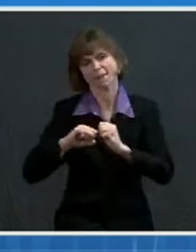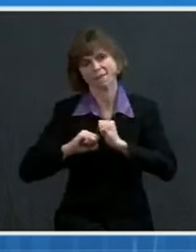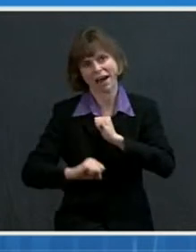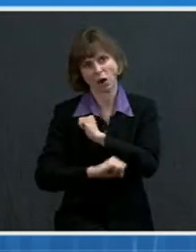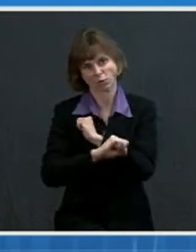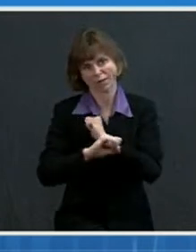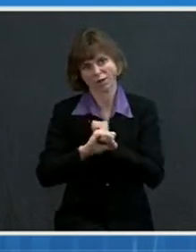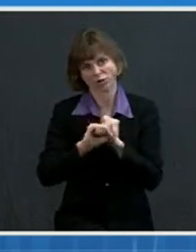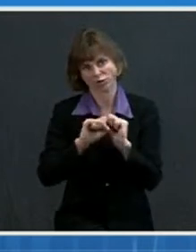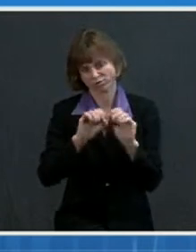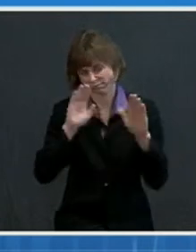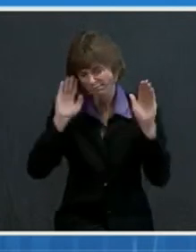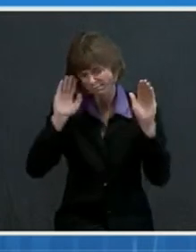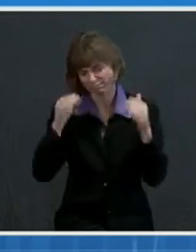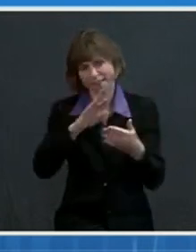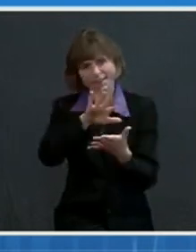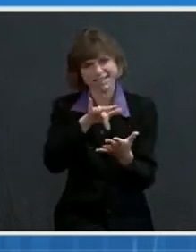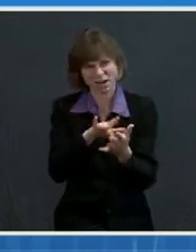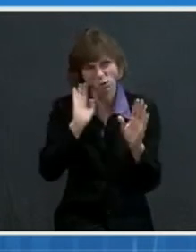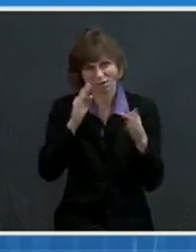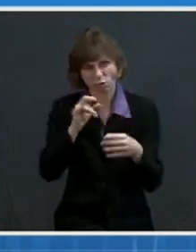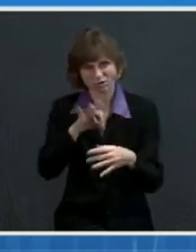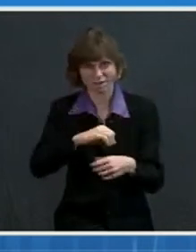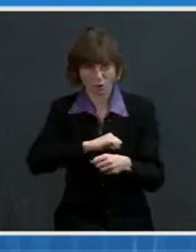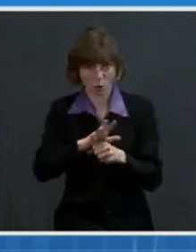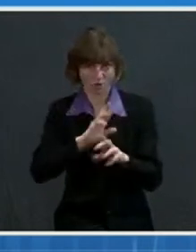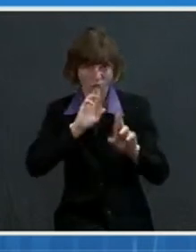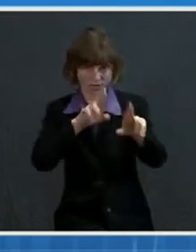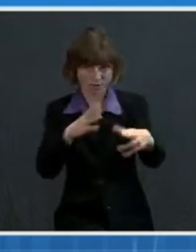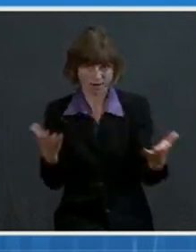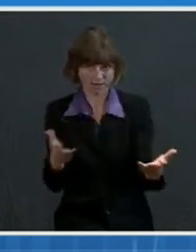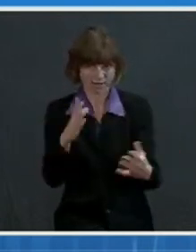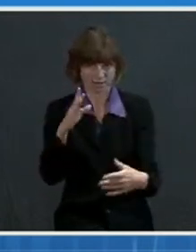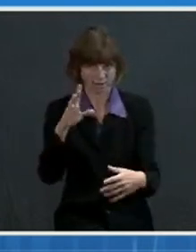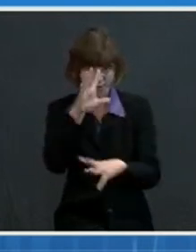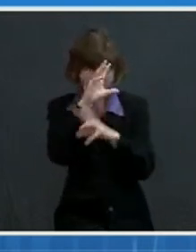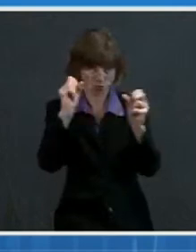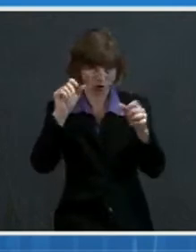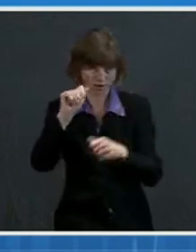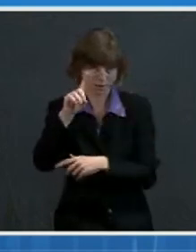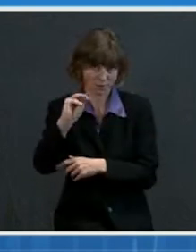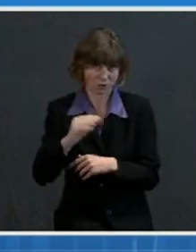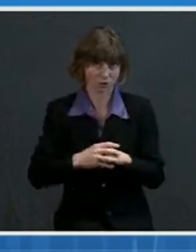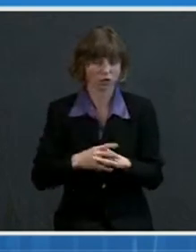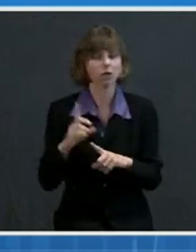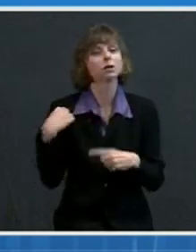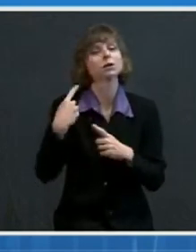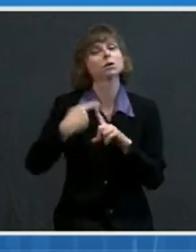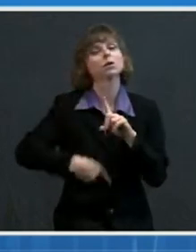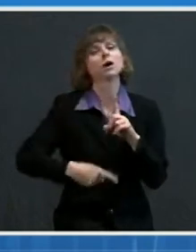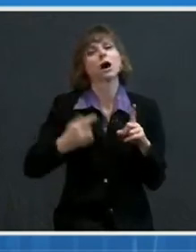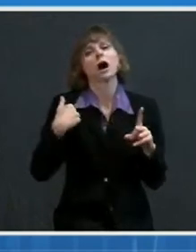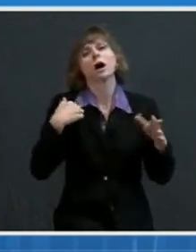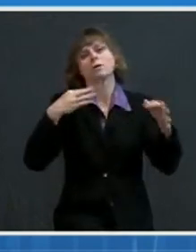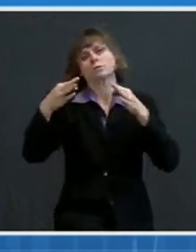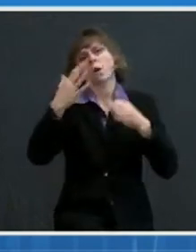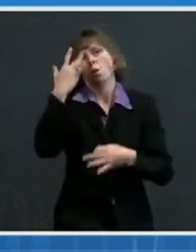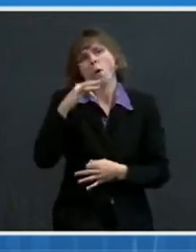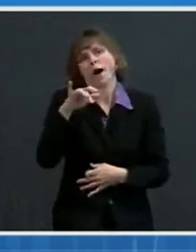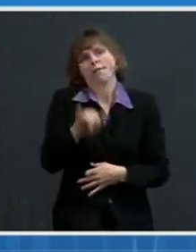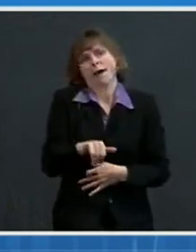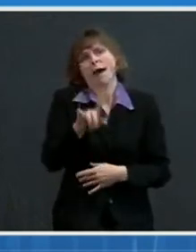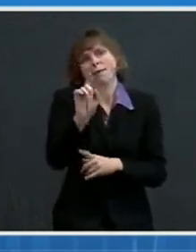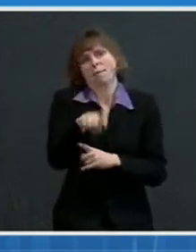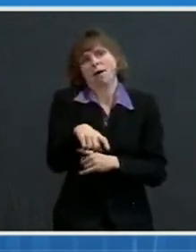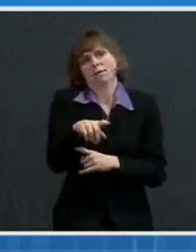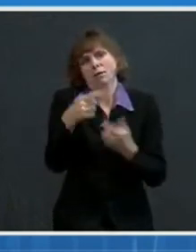administration's COVID-19 response. You know, over the last month in my time with you, I've detailed why that needs to be the case. So we've taken